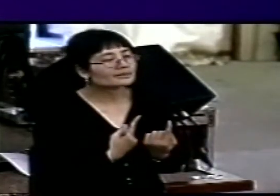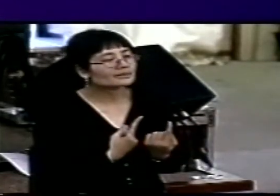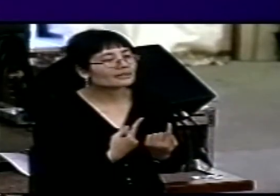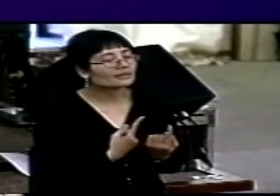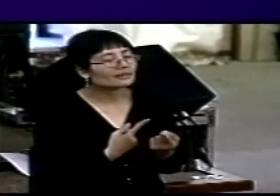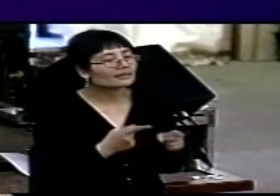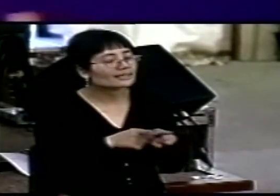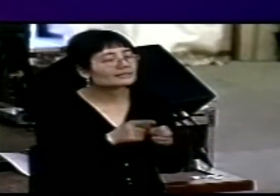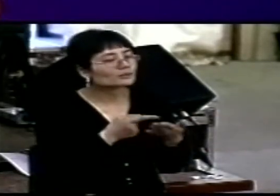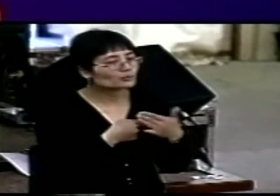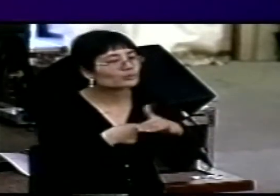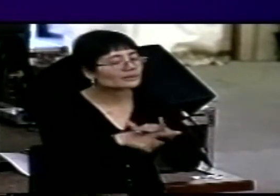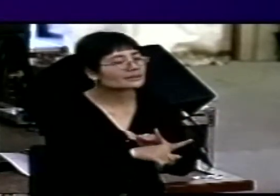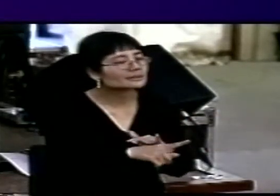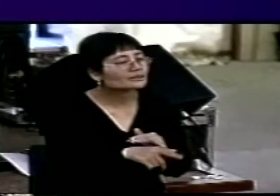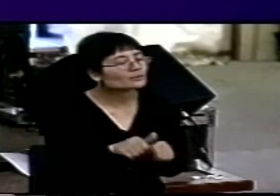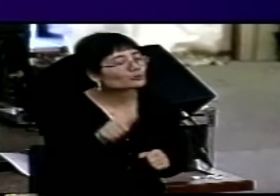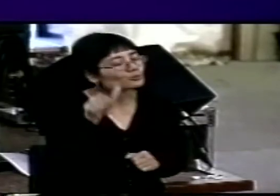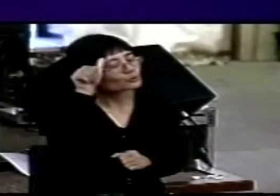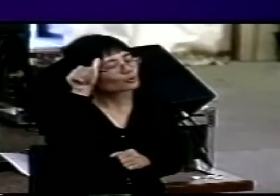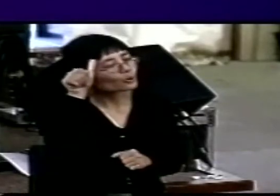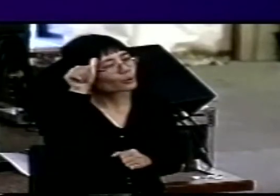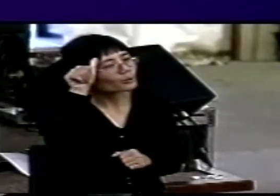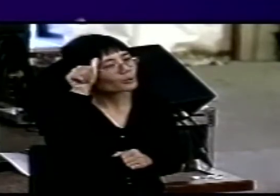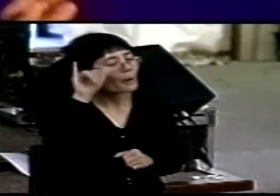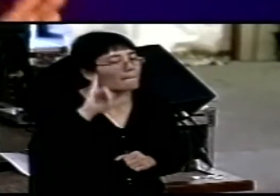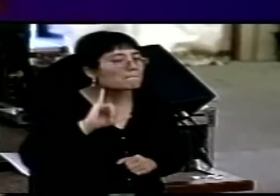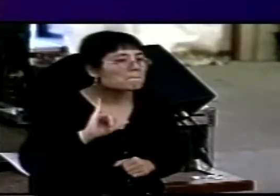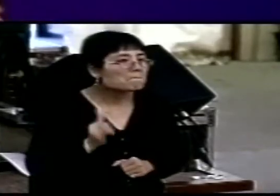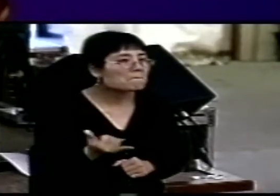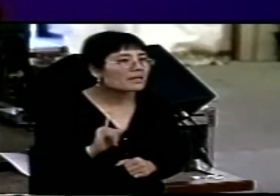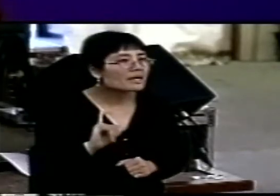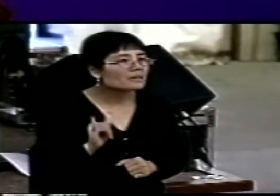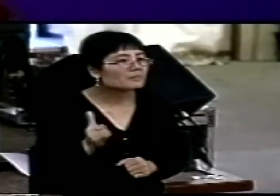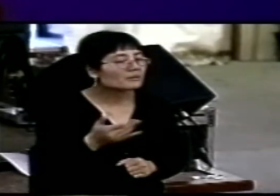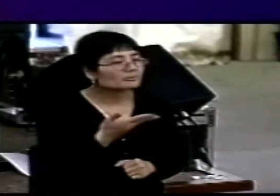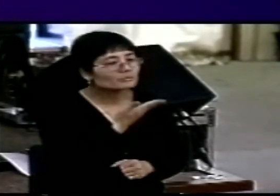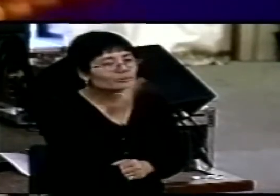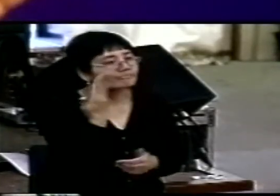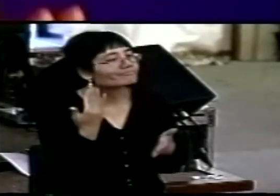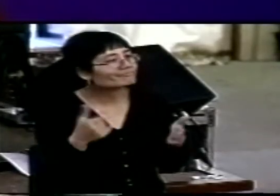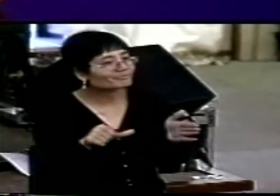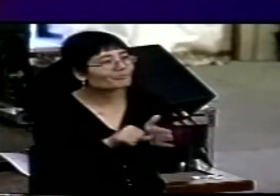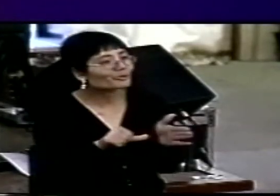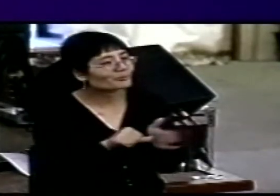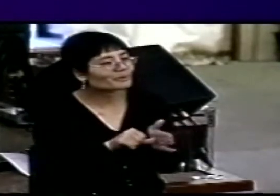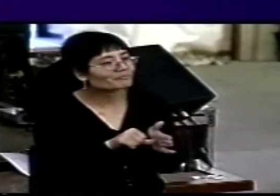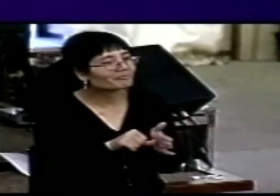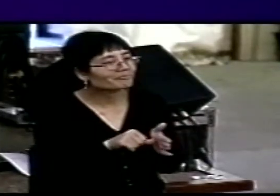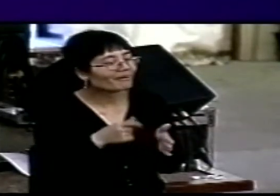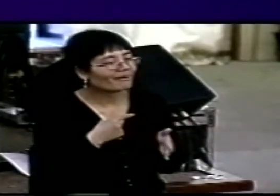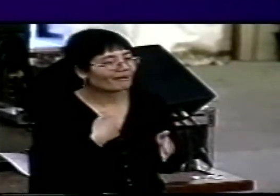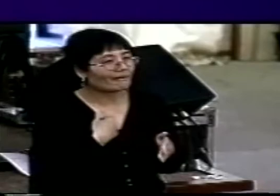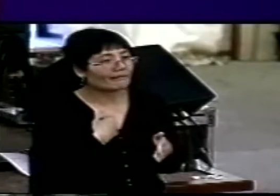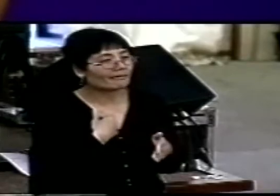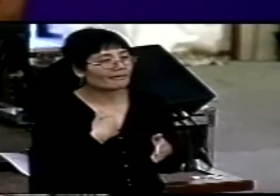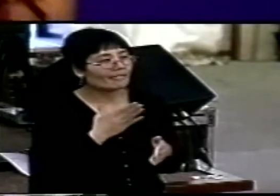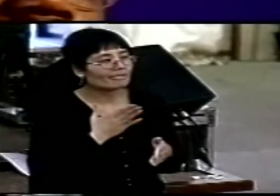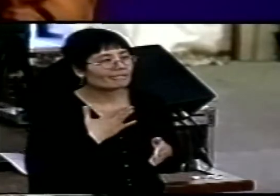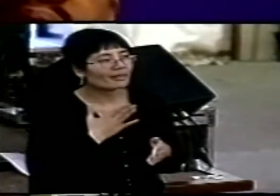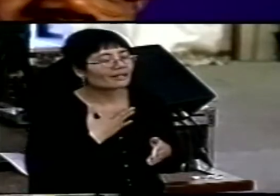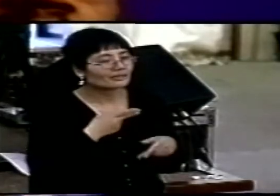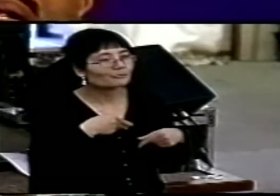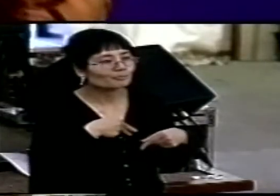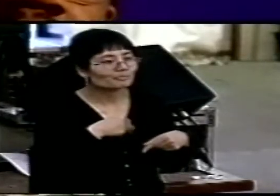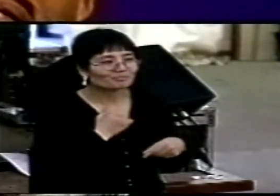is to recognize that there may be no problem with the way I like to do things, but God